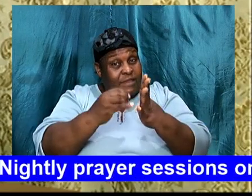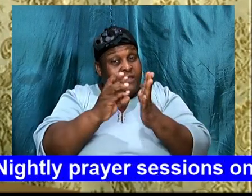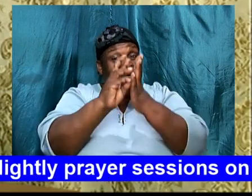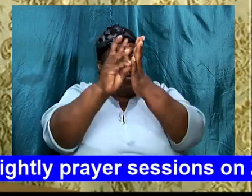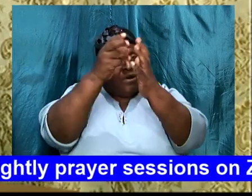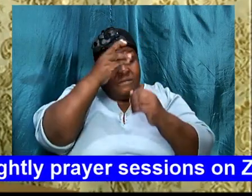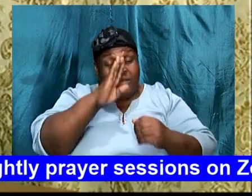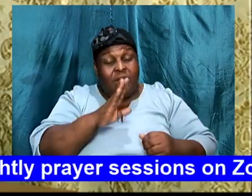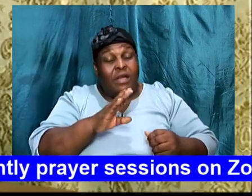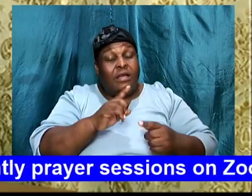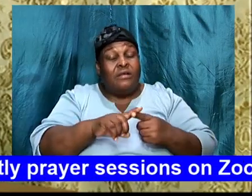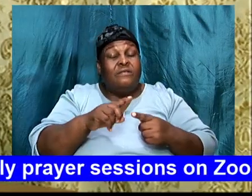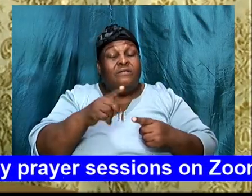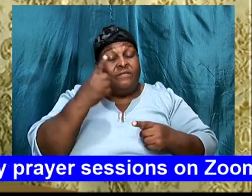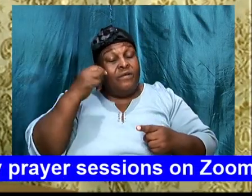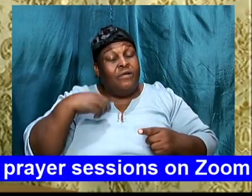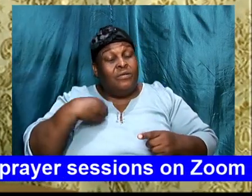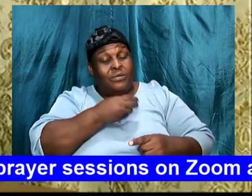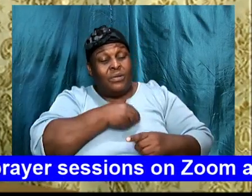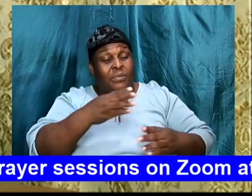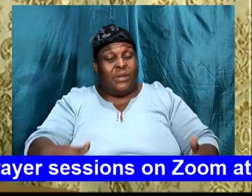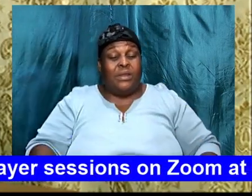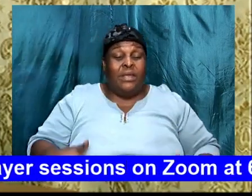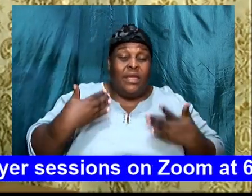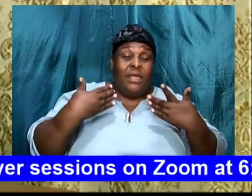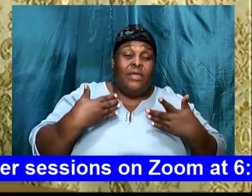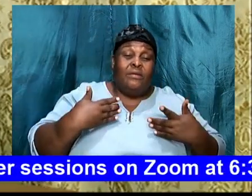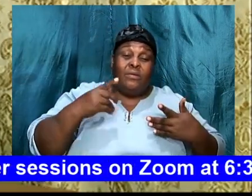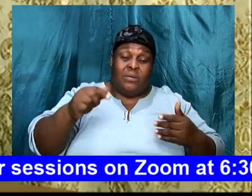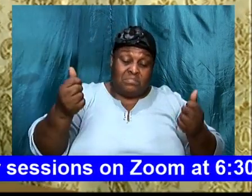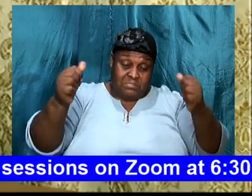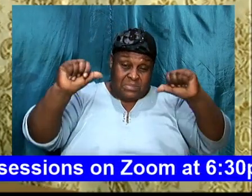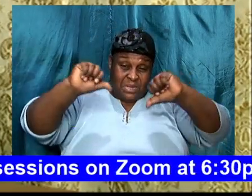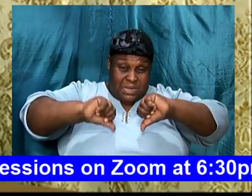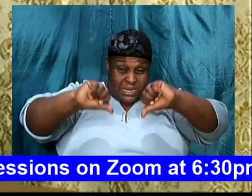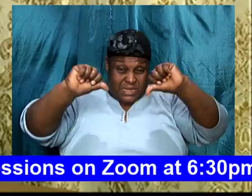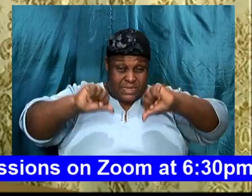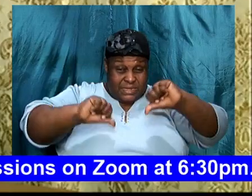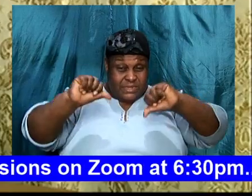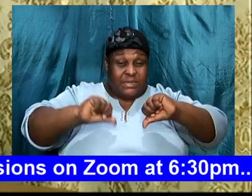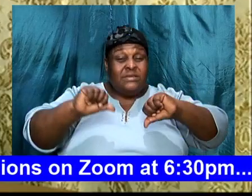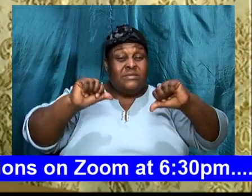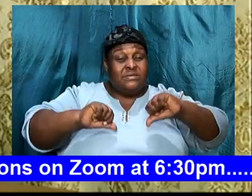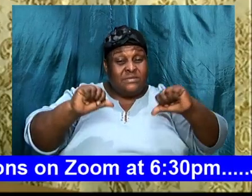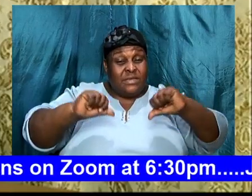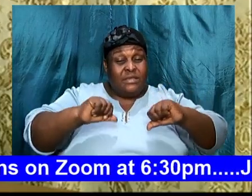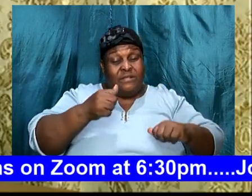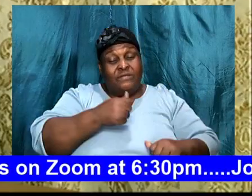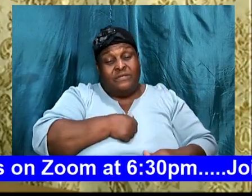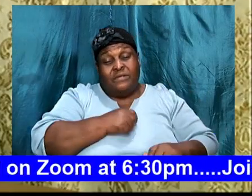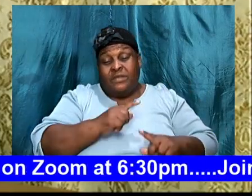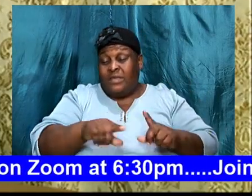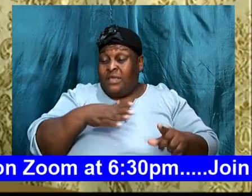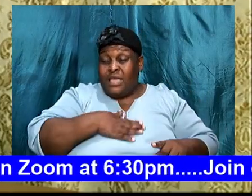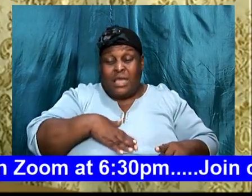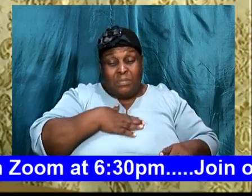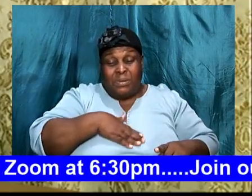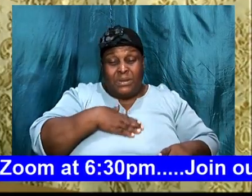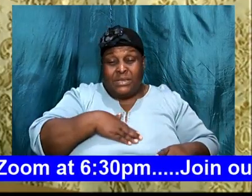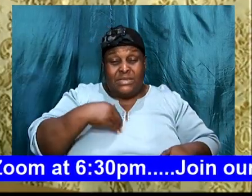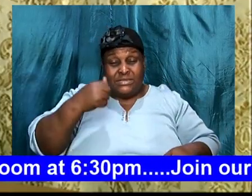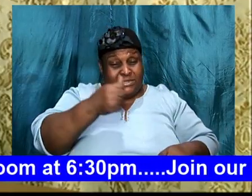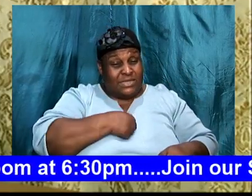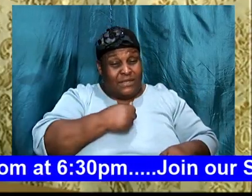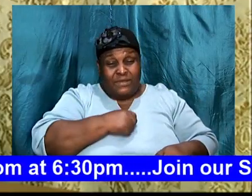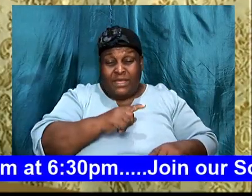to our life. One, is that we have to, to deny ourselves. We cannot please ourselves, we cannot please